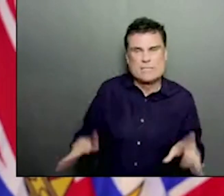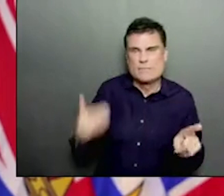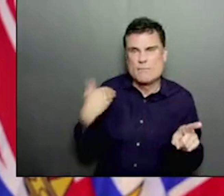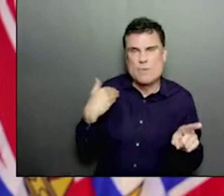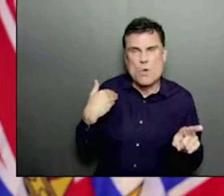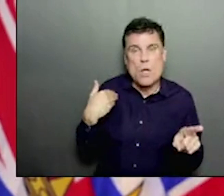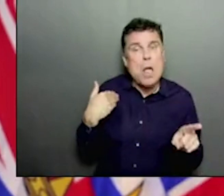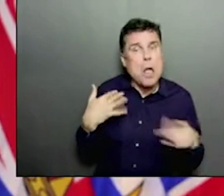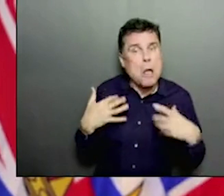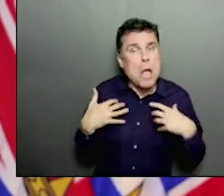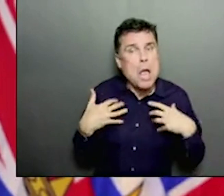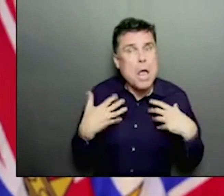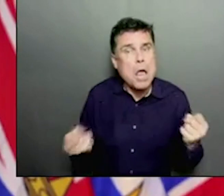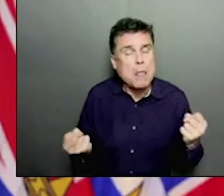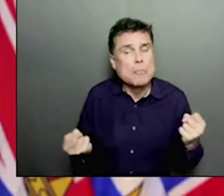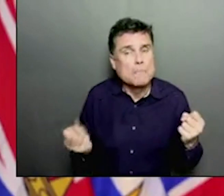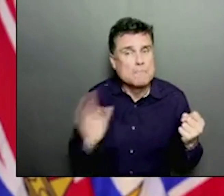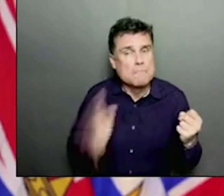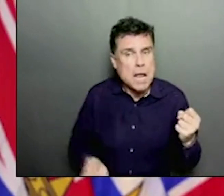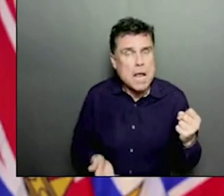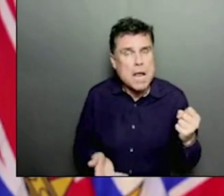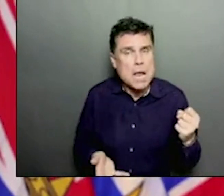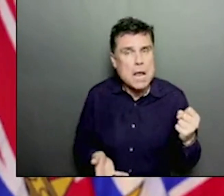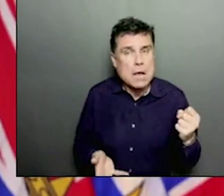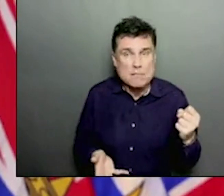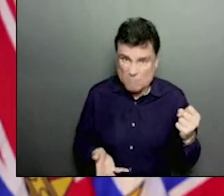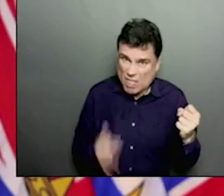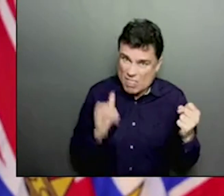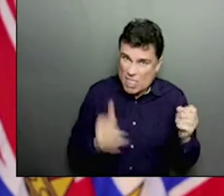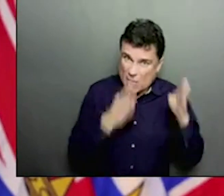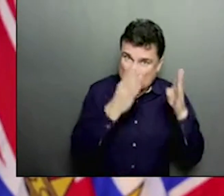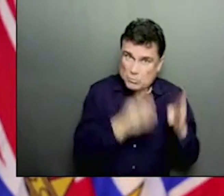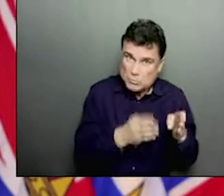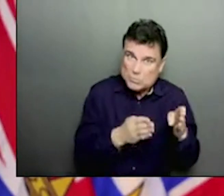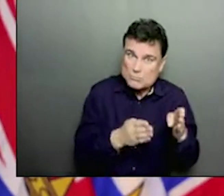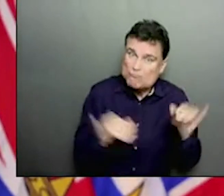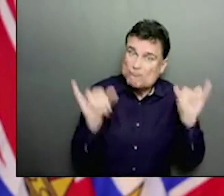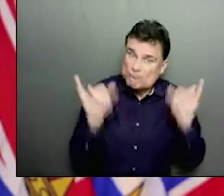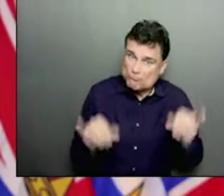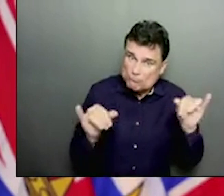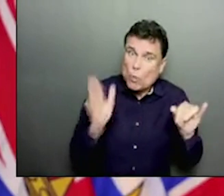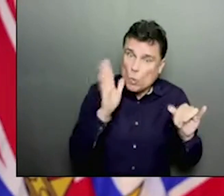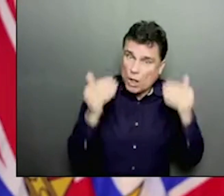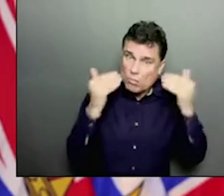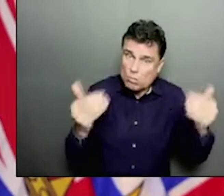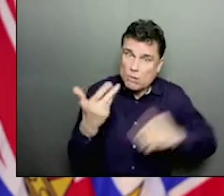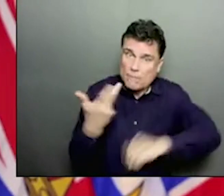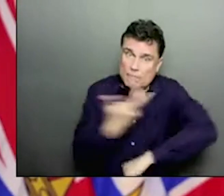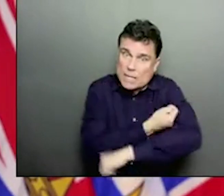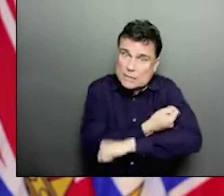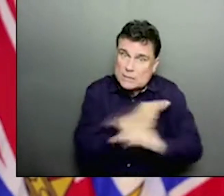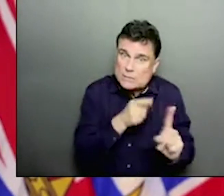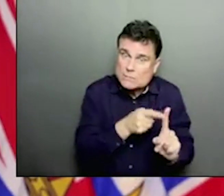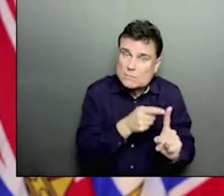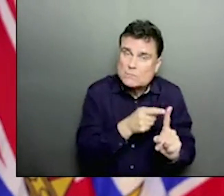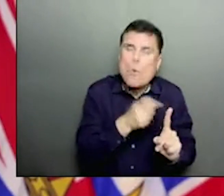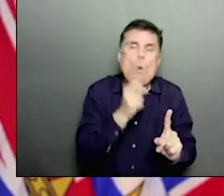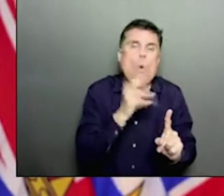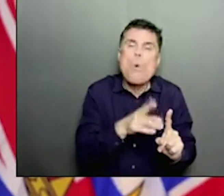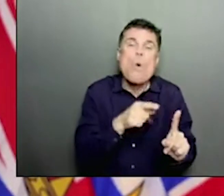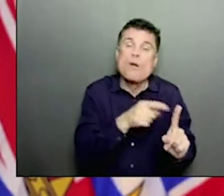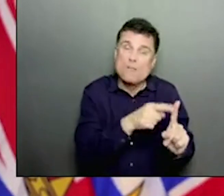sort of where are the in the line-up? I'm just wondering if it matters if you've actually had COVID already.